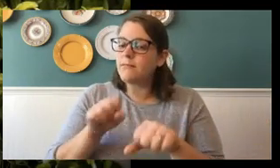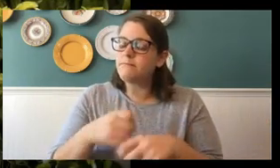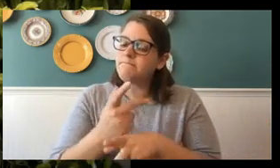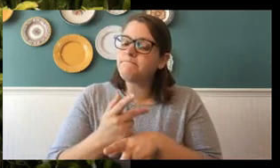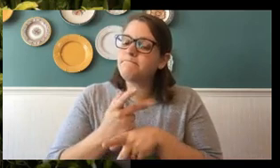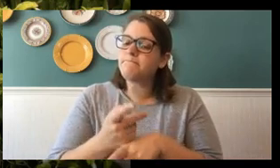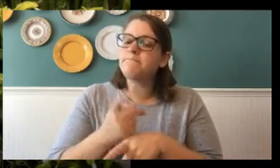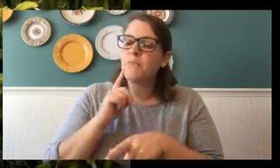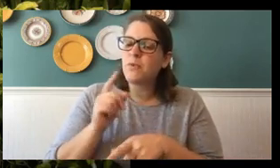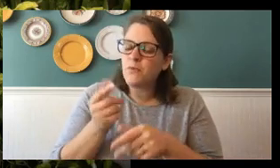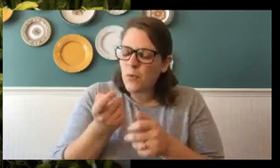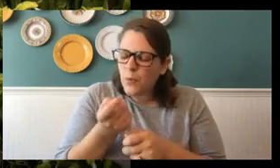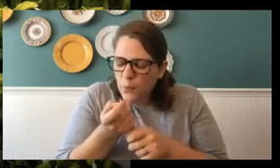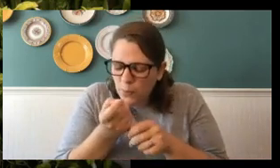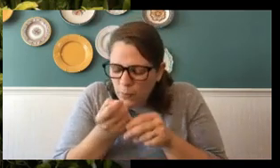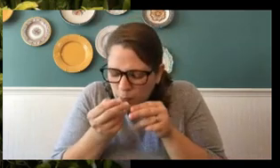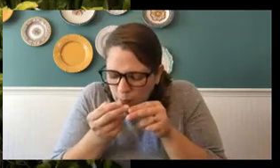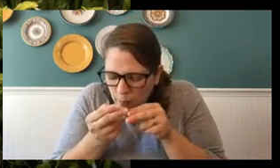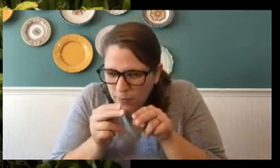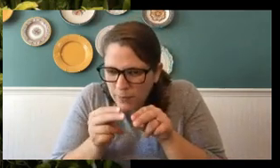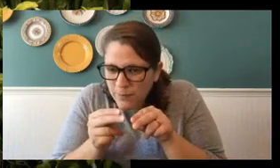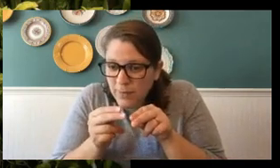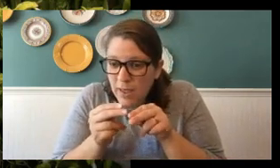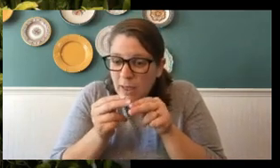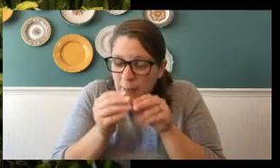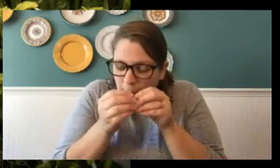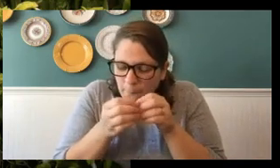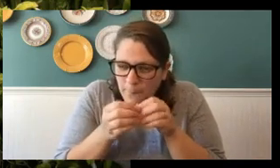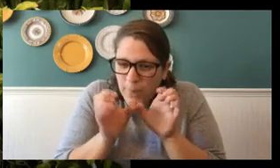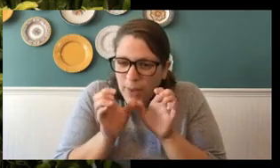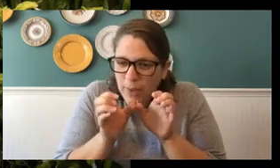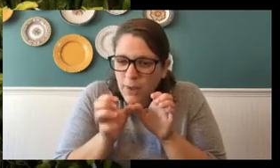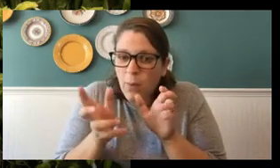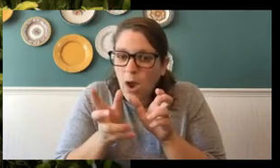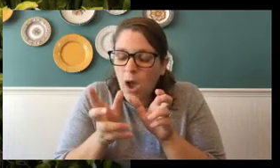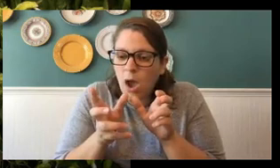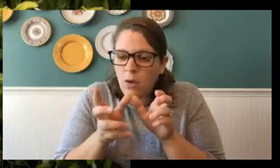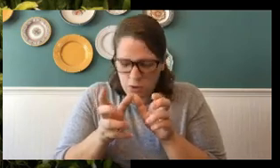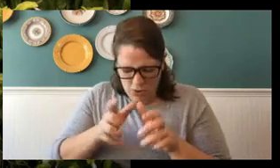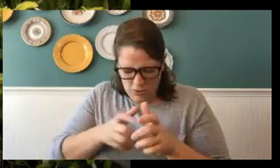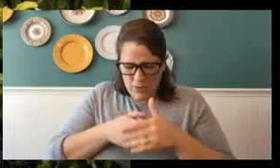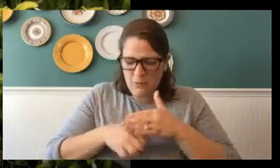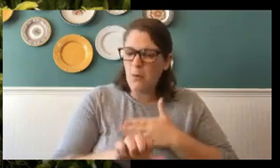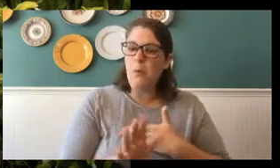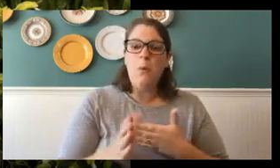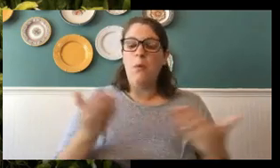And out of that tiny little egg is going to hatch out a great big hippopotamus.